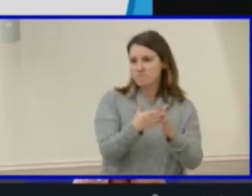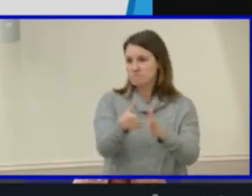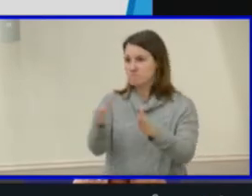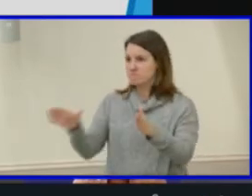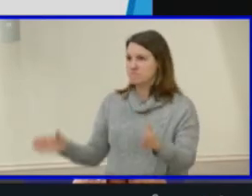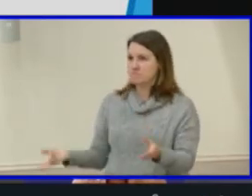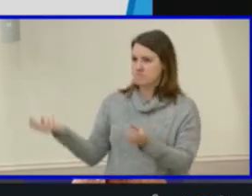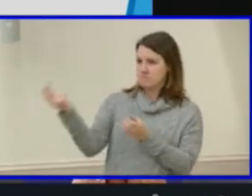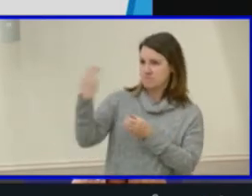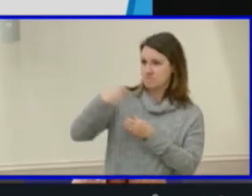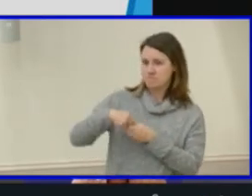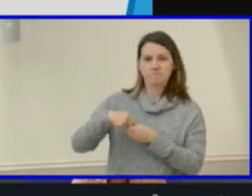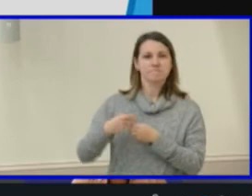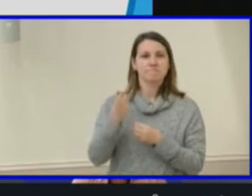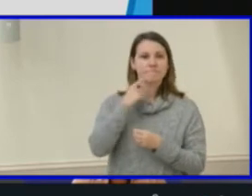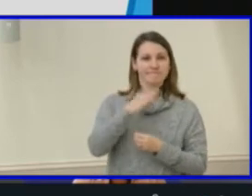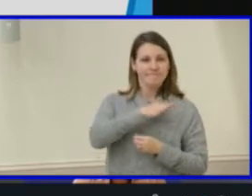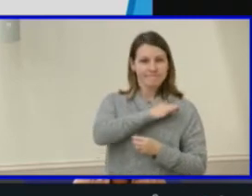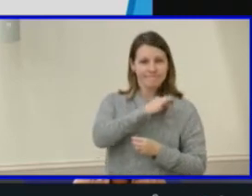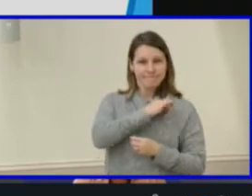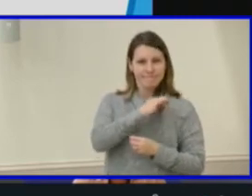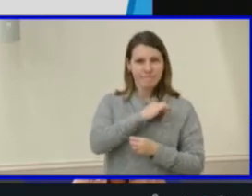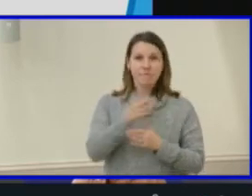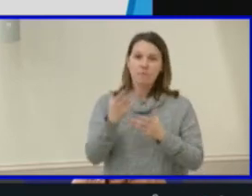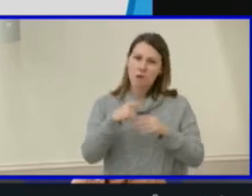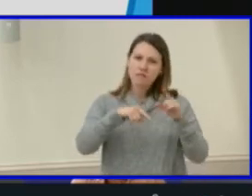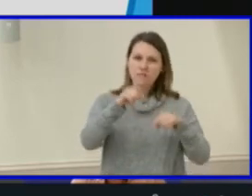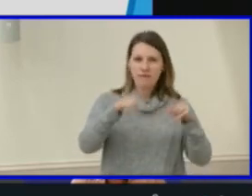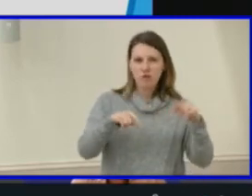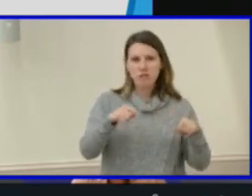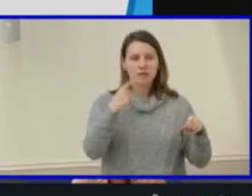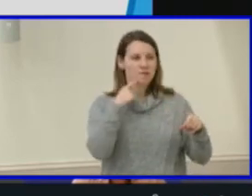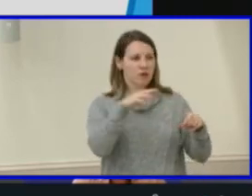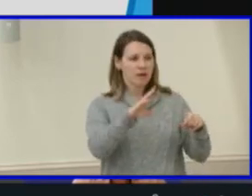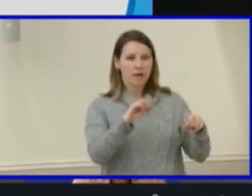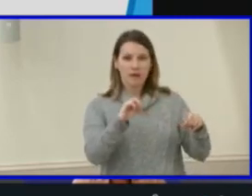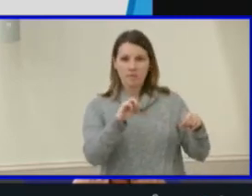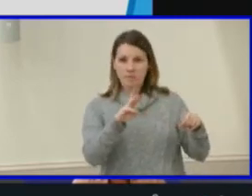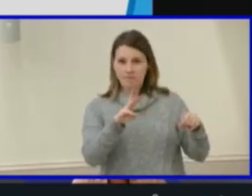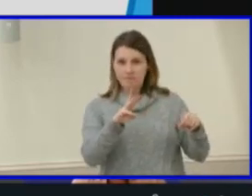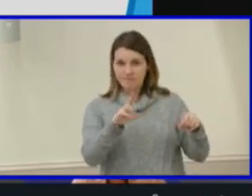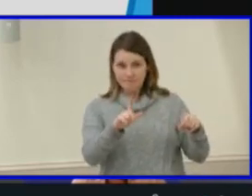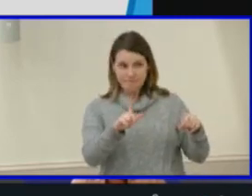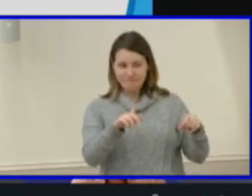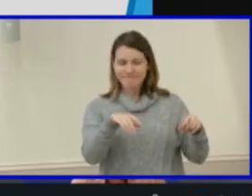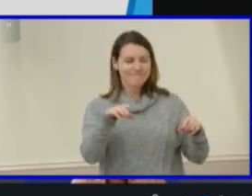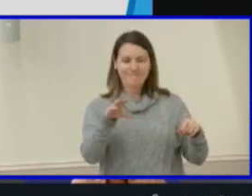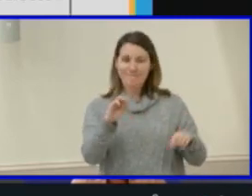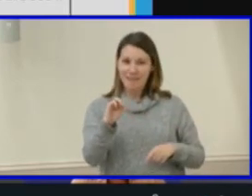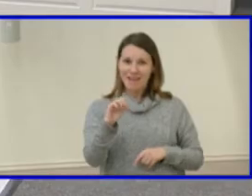the diversity of shared Maggie L. Walker Governor's School and Henrico County Public School students.